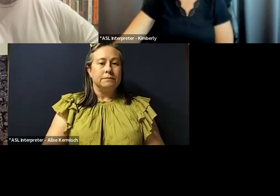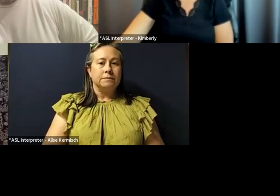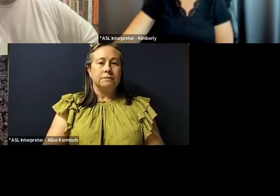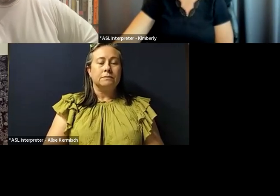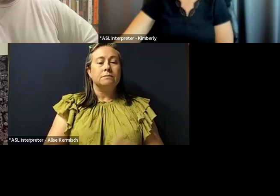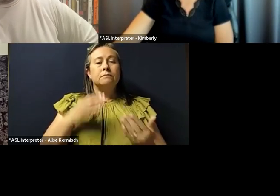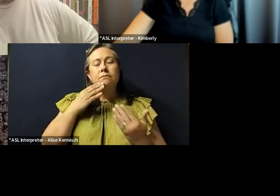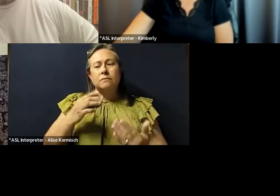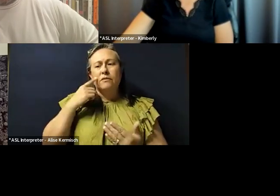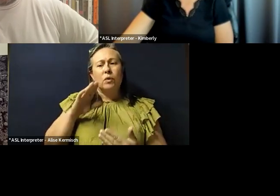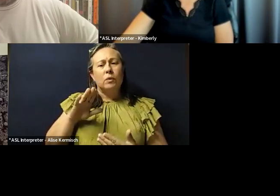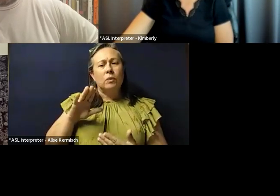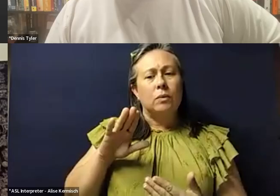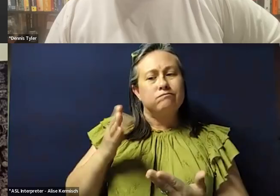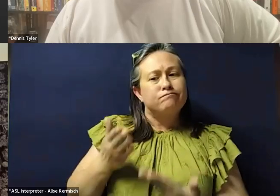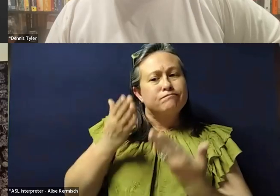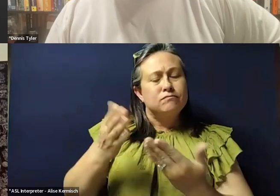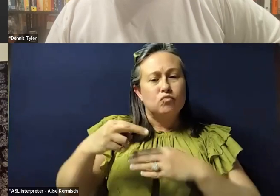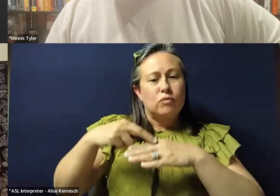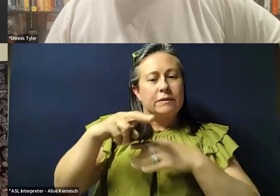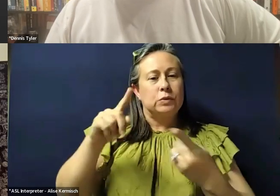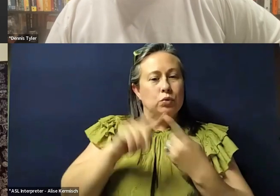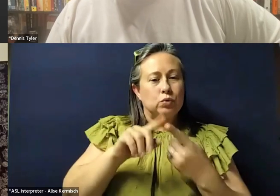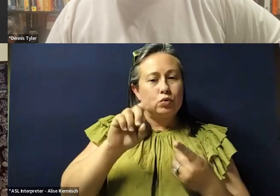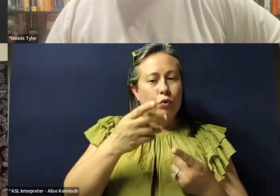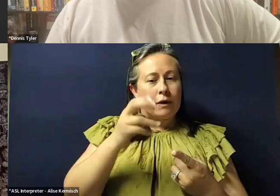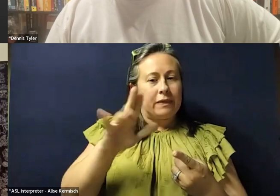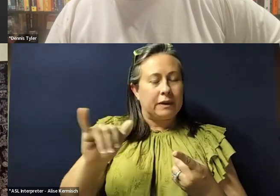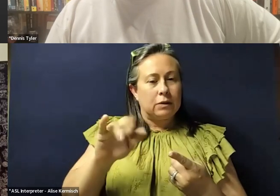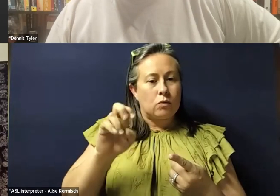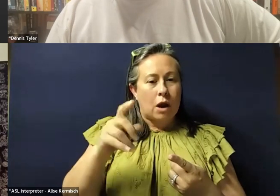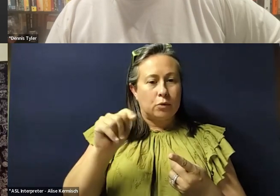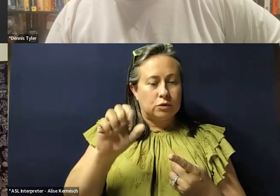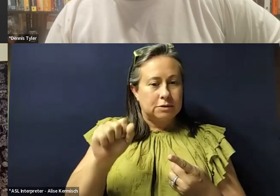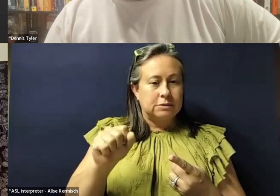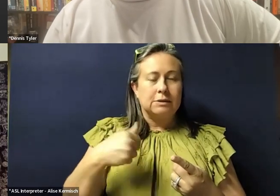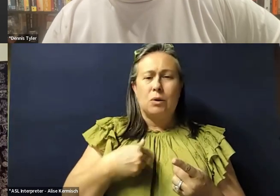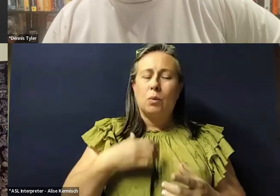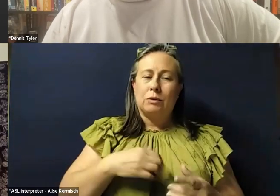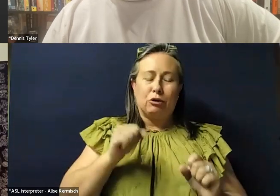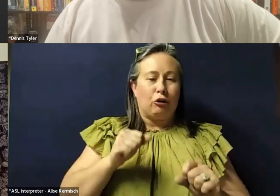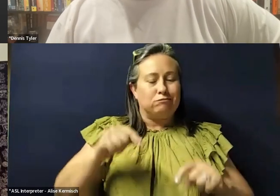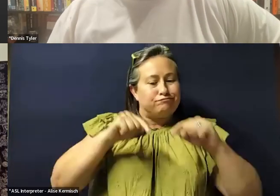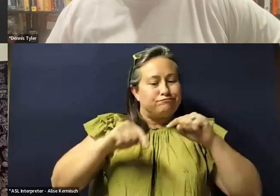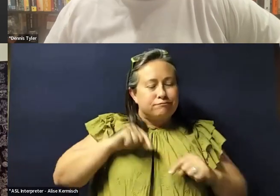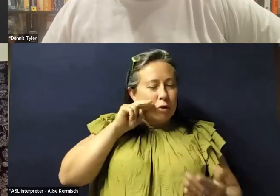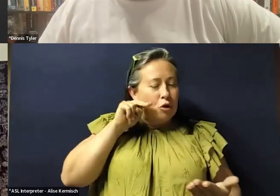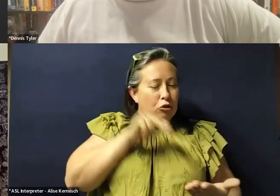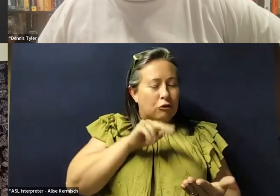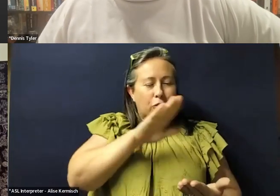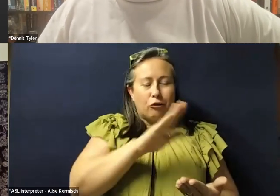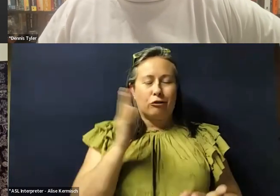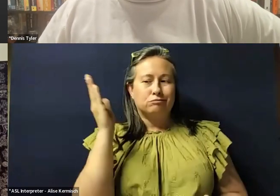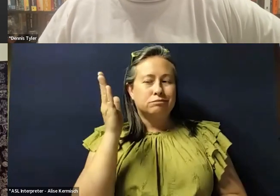Thank you for bringing up the reference to Dorothy Roberts. Her work is incredible. I wish I could go back and look at her talk